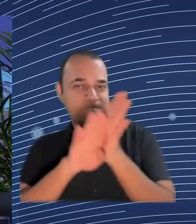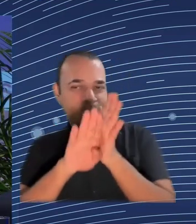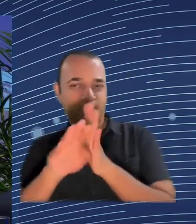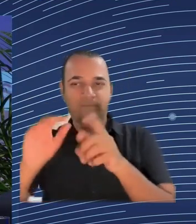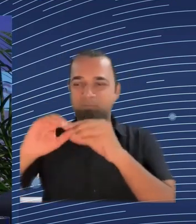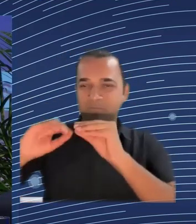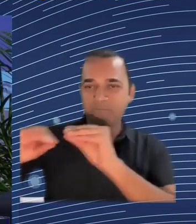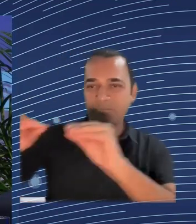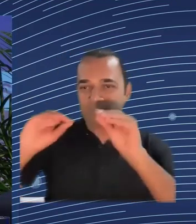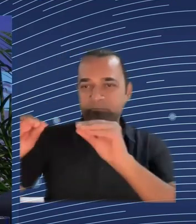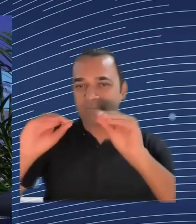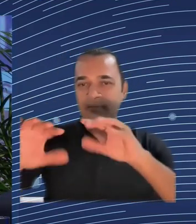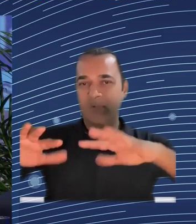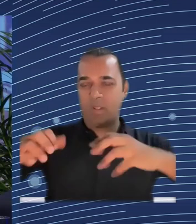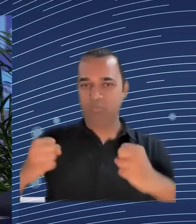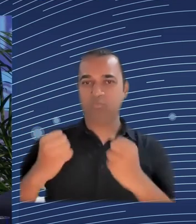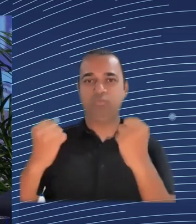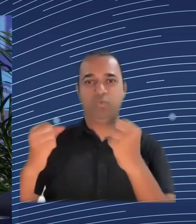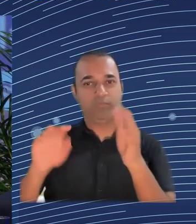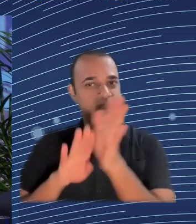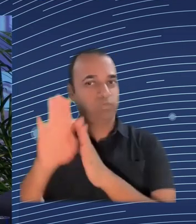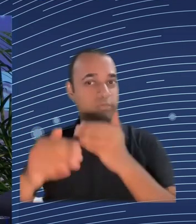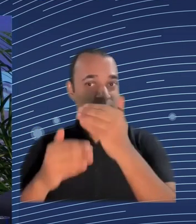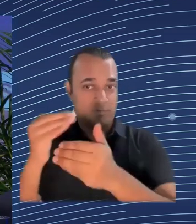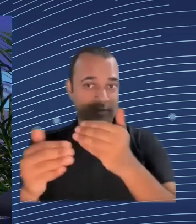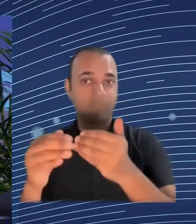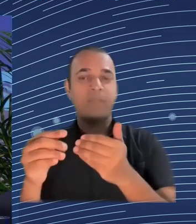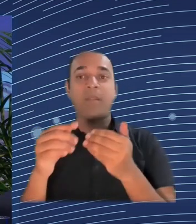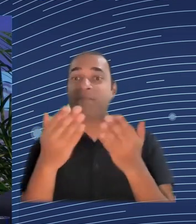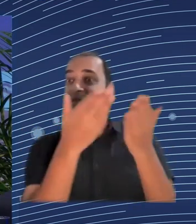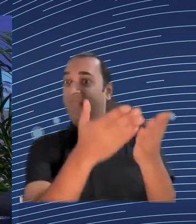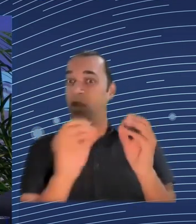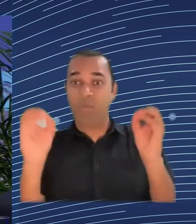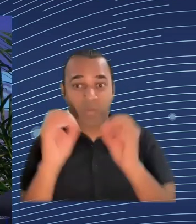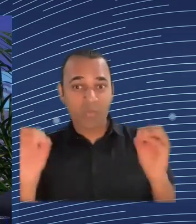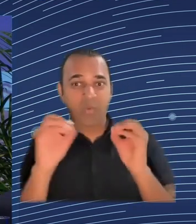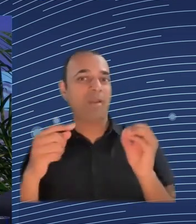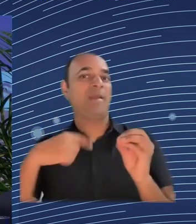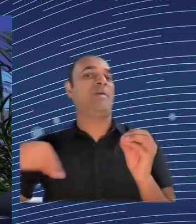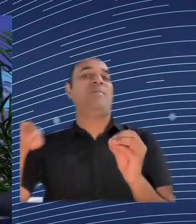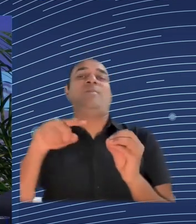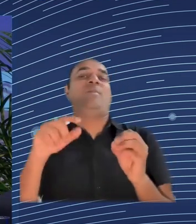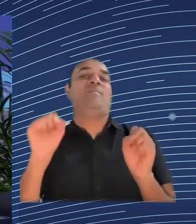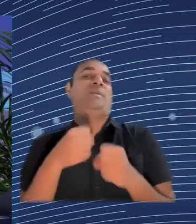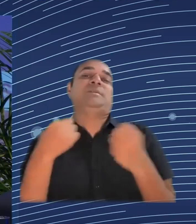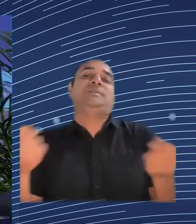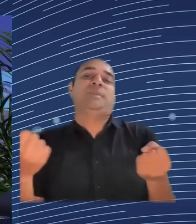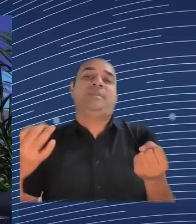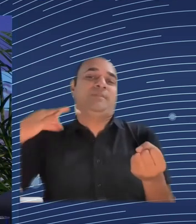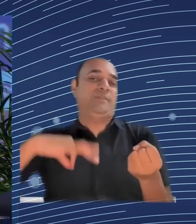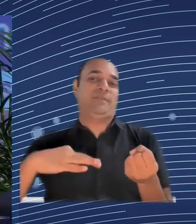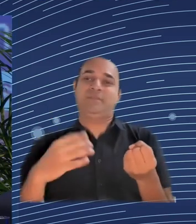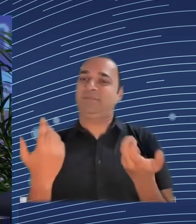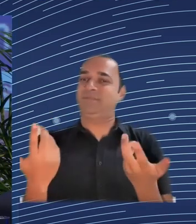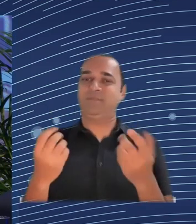services, maybe, with the best internet. So I think that mixing the RRF with the cohesion